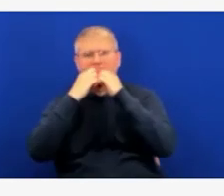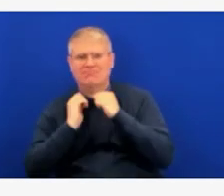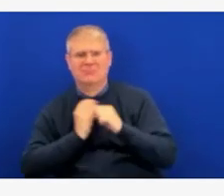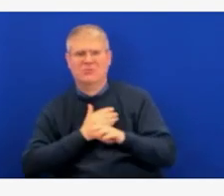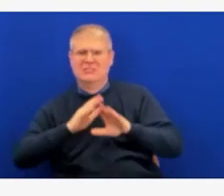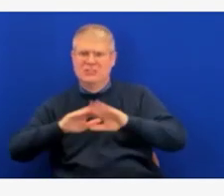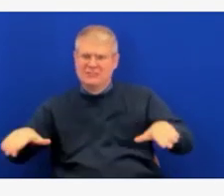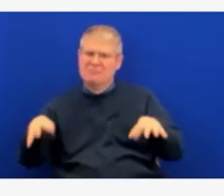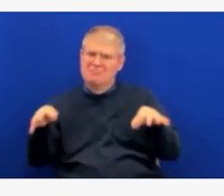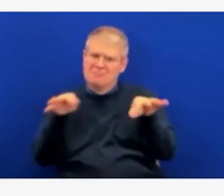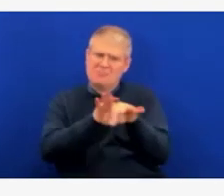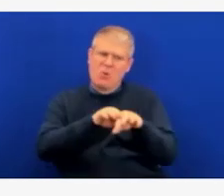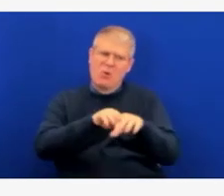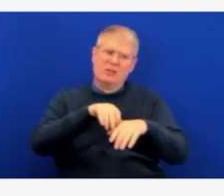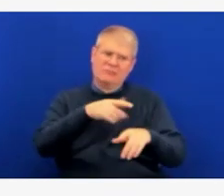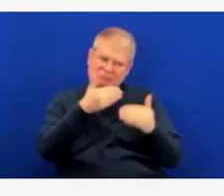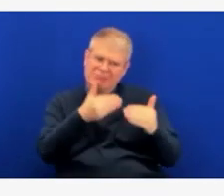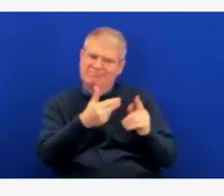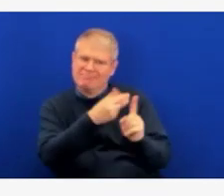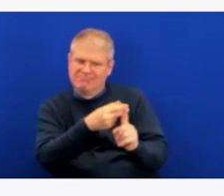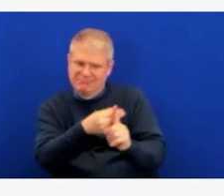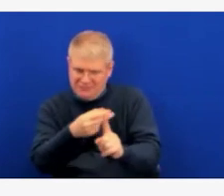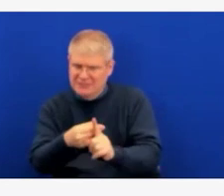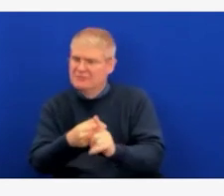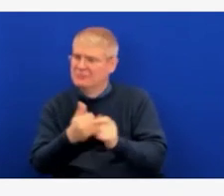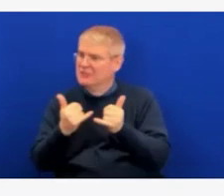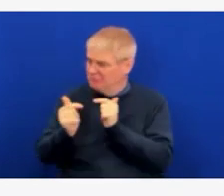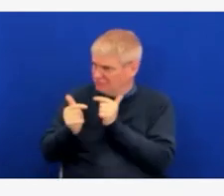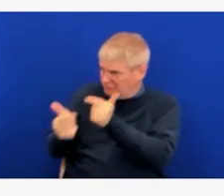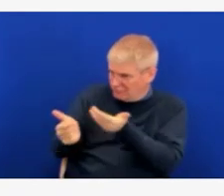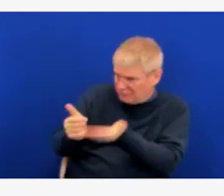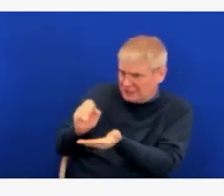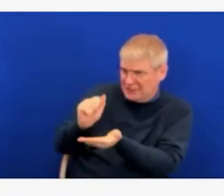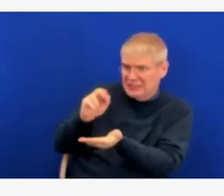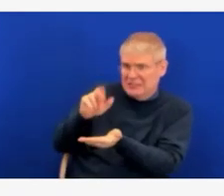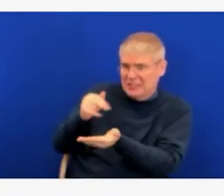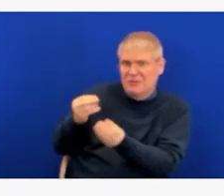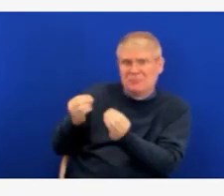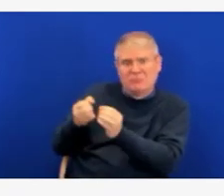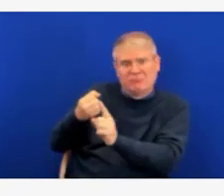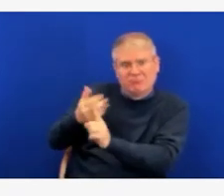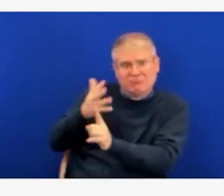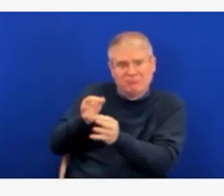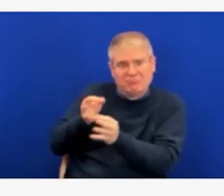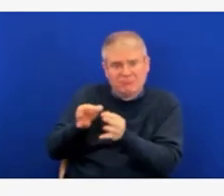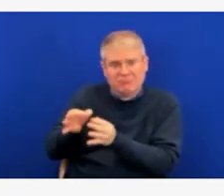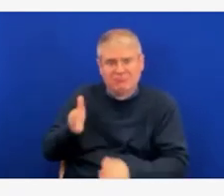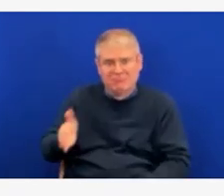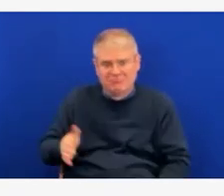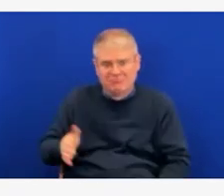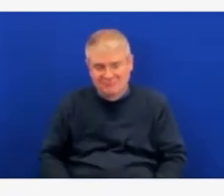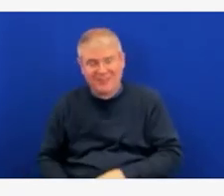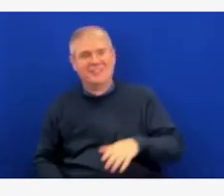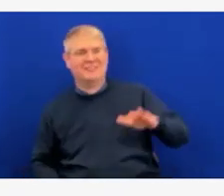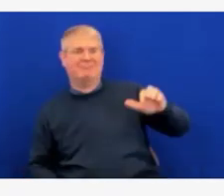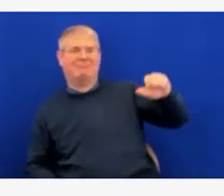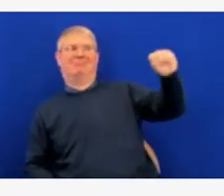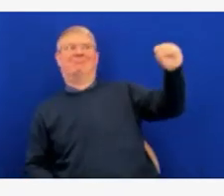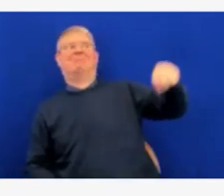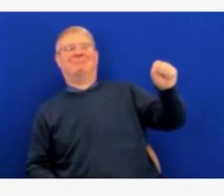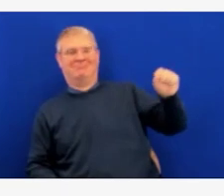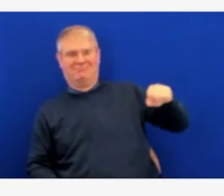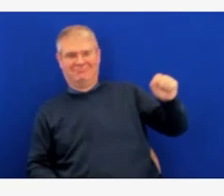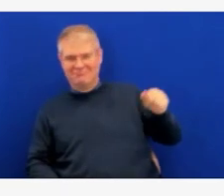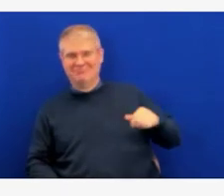So today is an exciting day for us in the immunization program, as we are expecting a recommendation from CDC's advisory committee